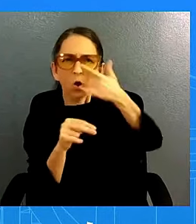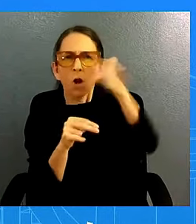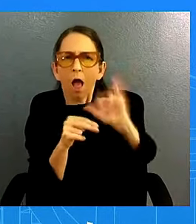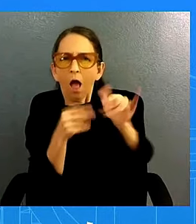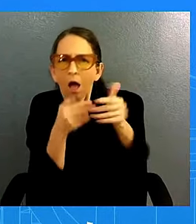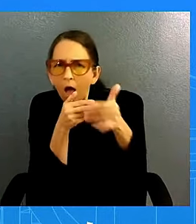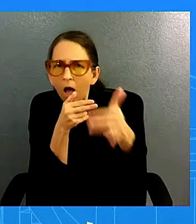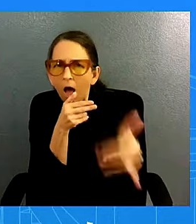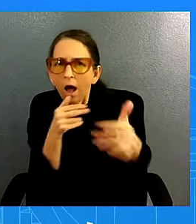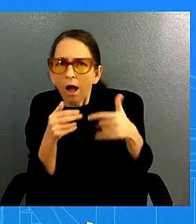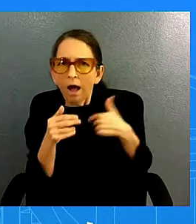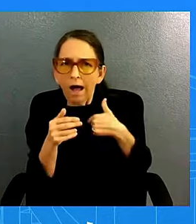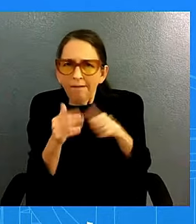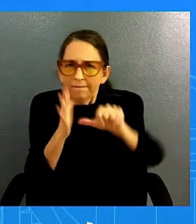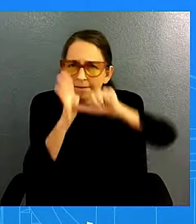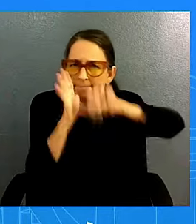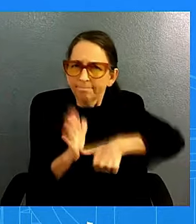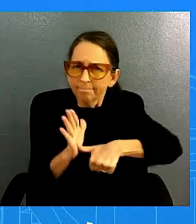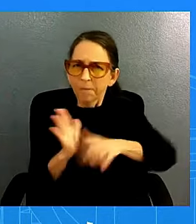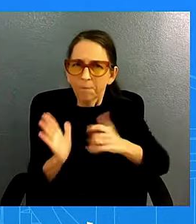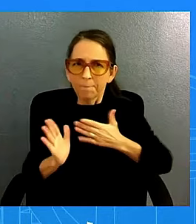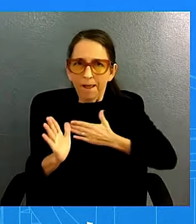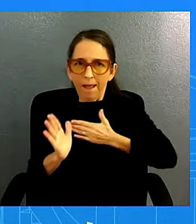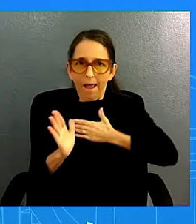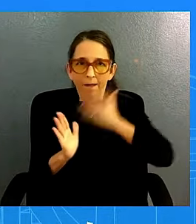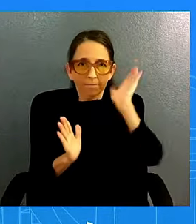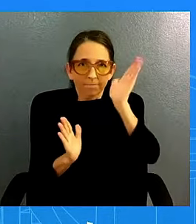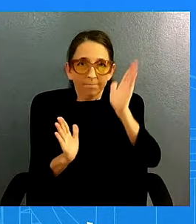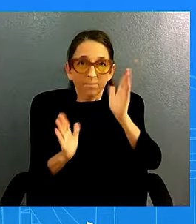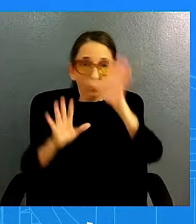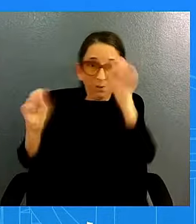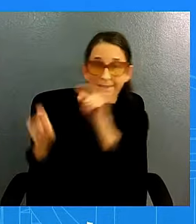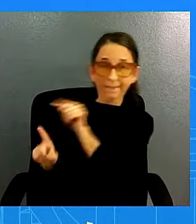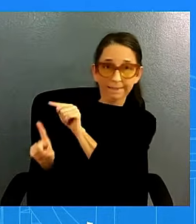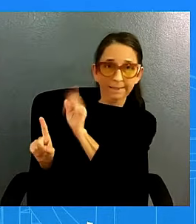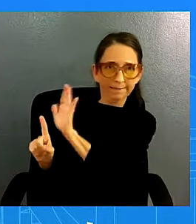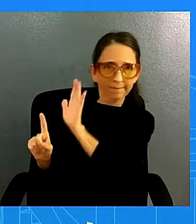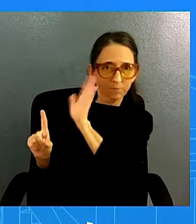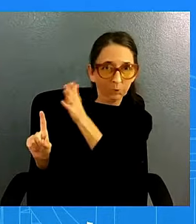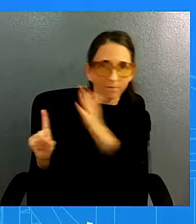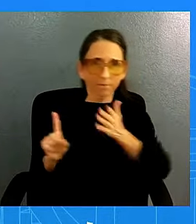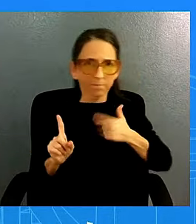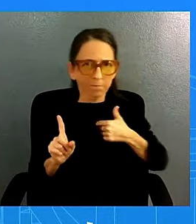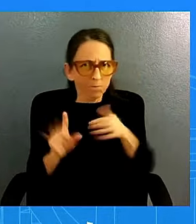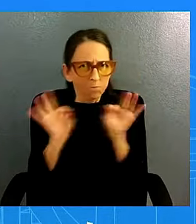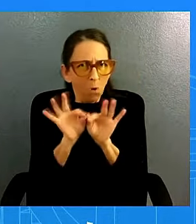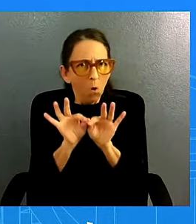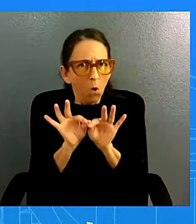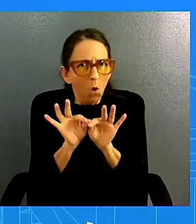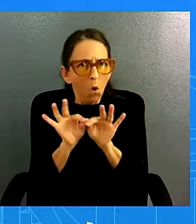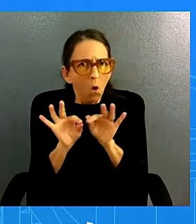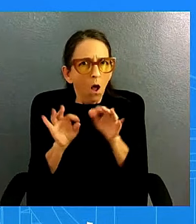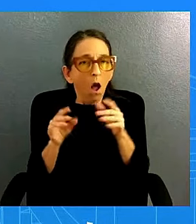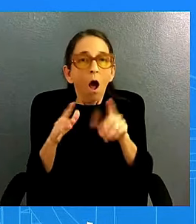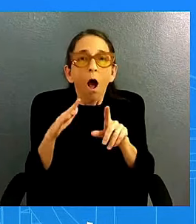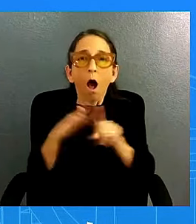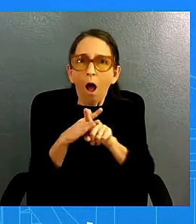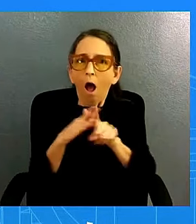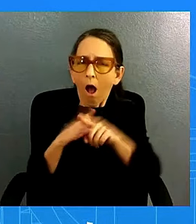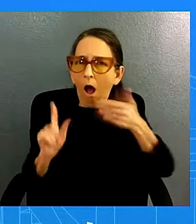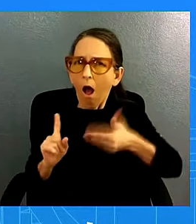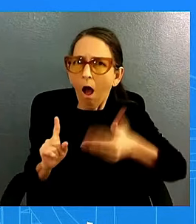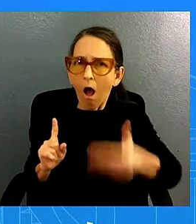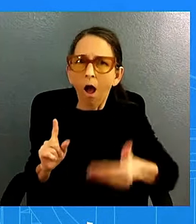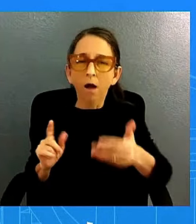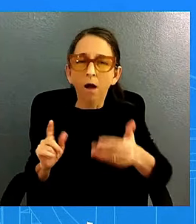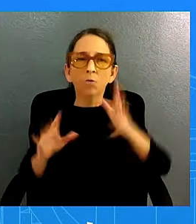also the president leaned in today very important to him we've had a lot of discussions about this a direct answer to your question he's been very interested in